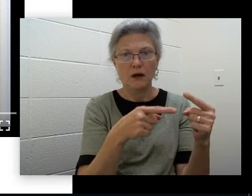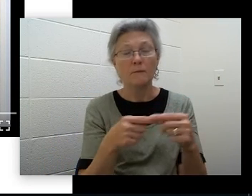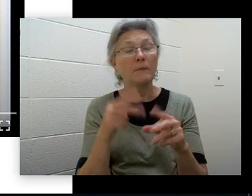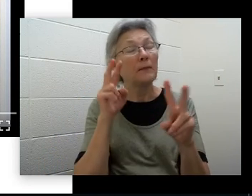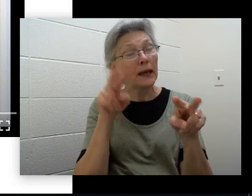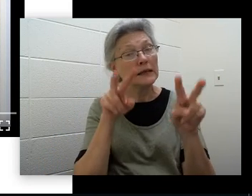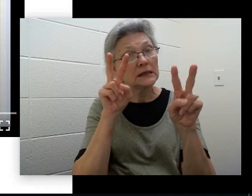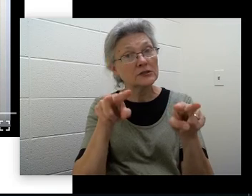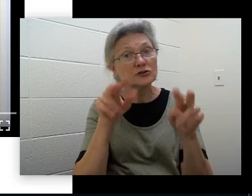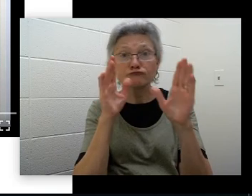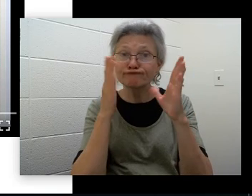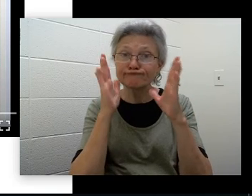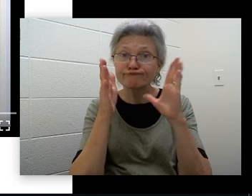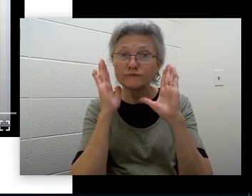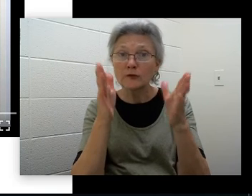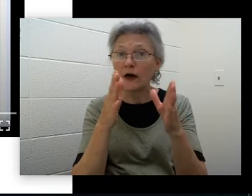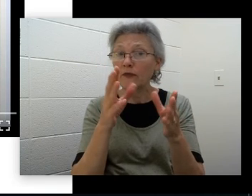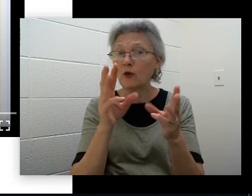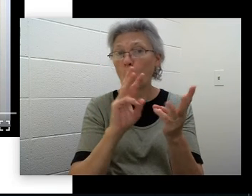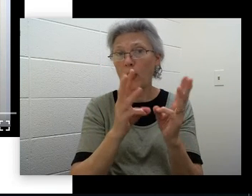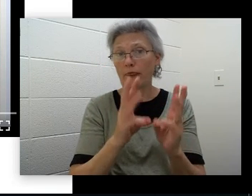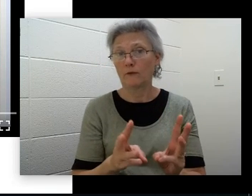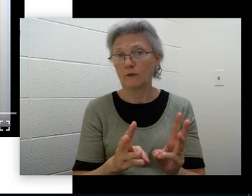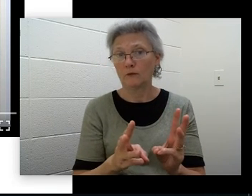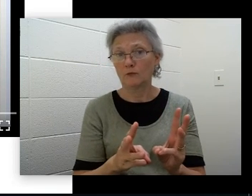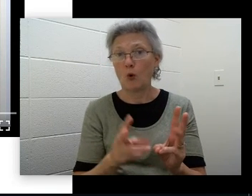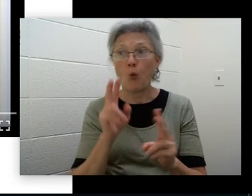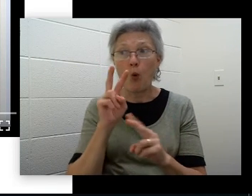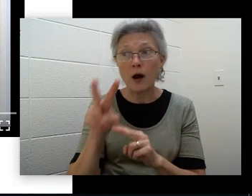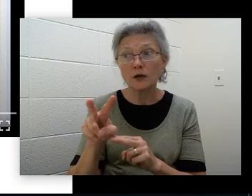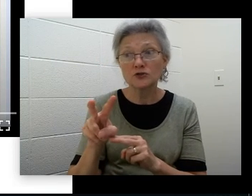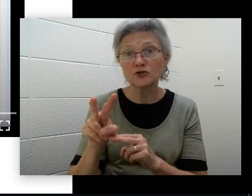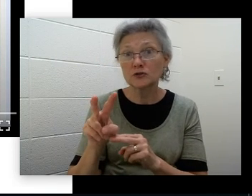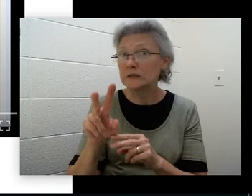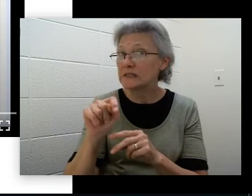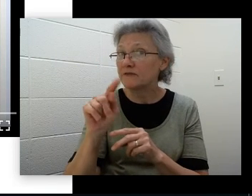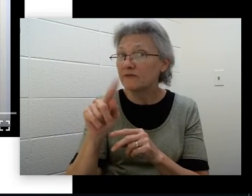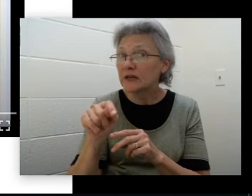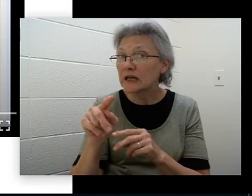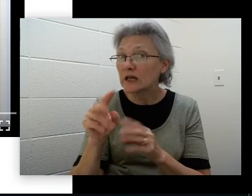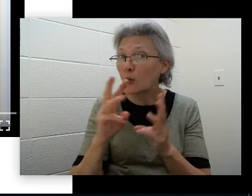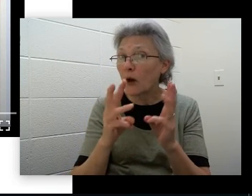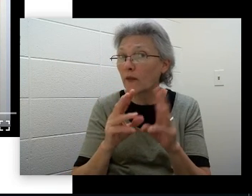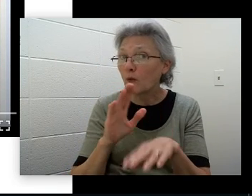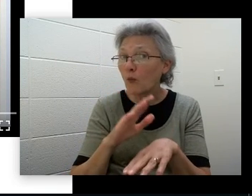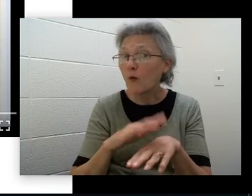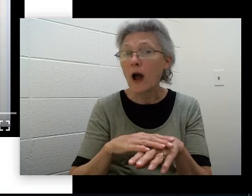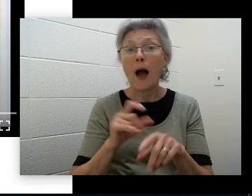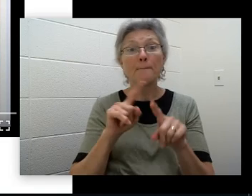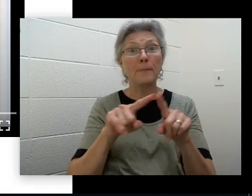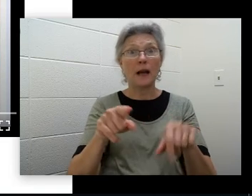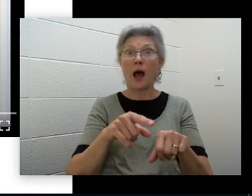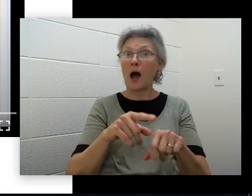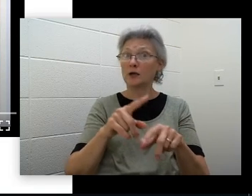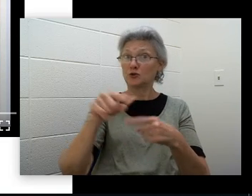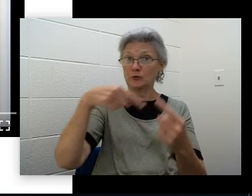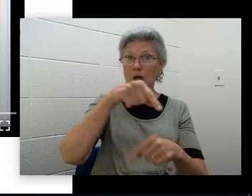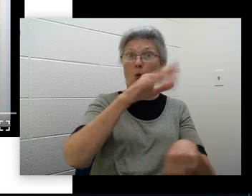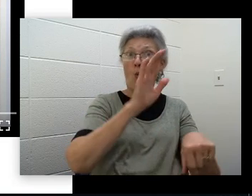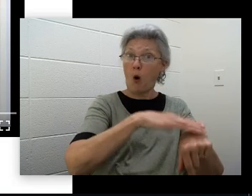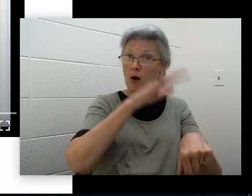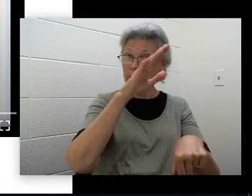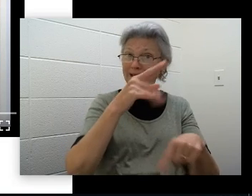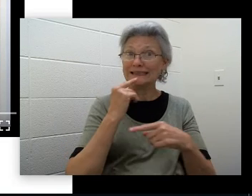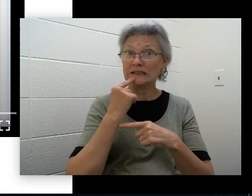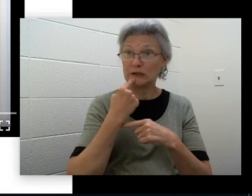or radio or on TV. Alright, now a tornado warning is much more serious. It means that